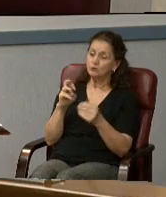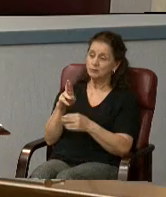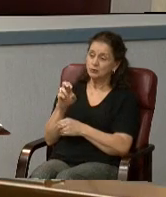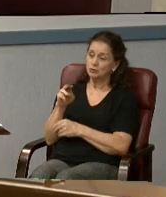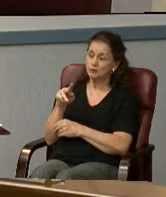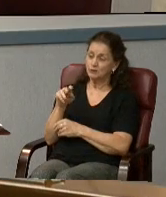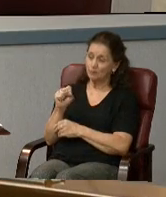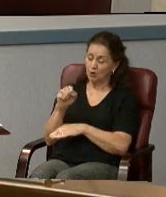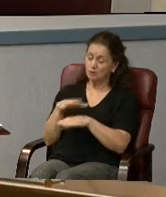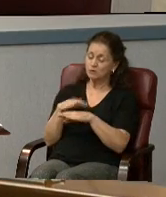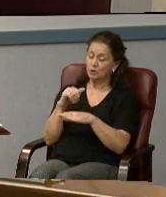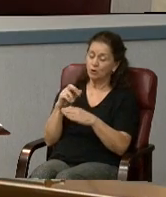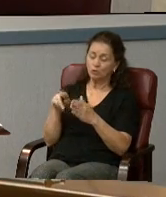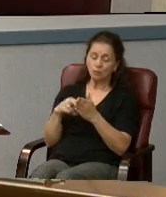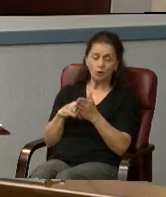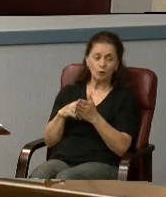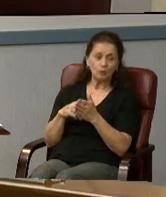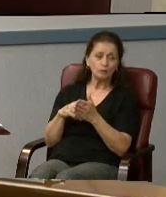Madam Clerk.